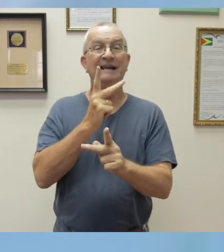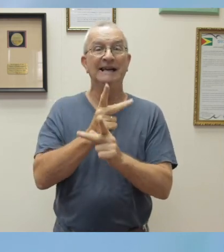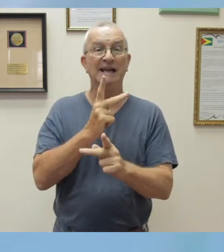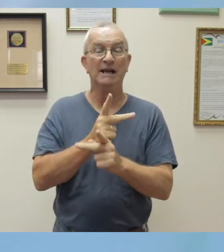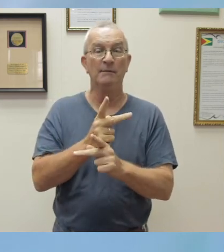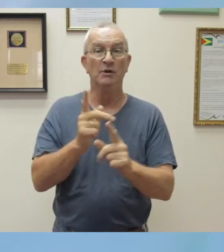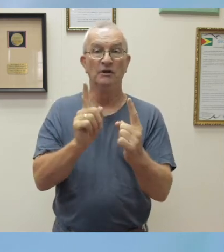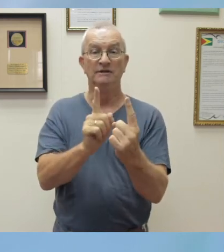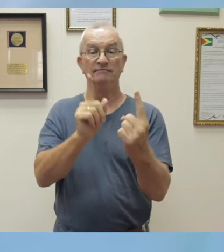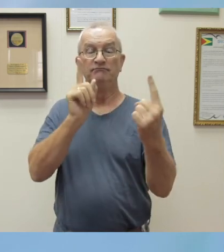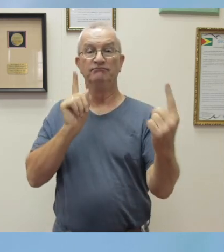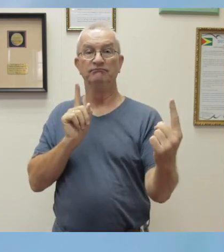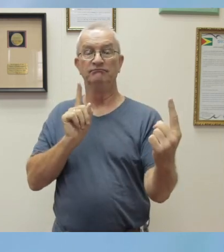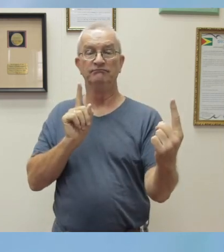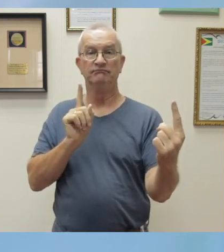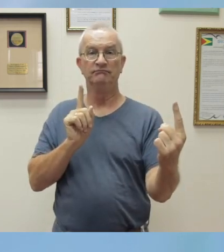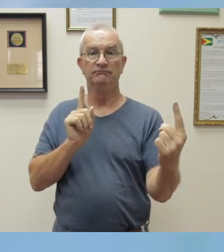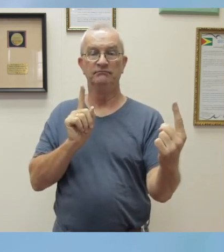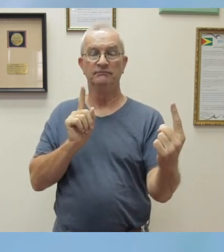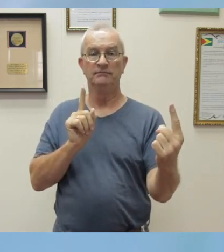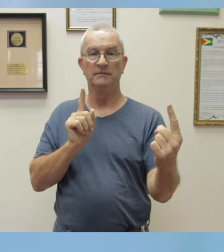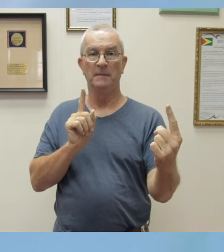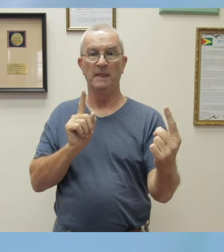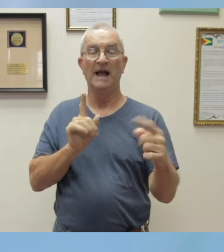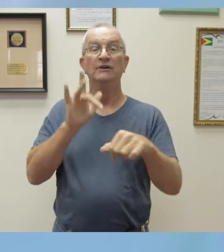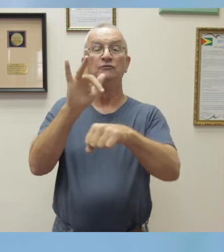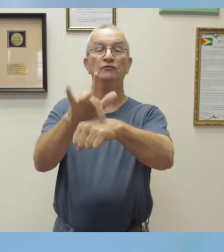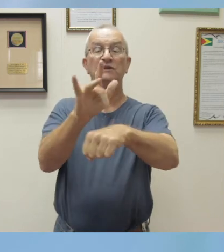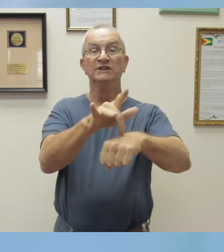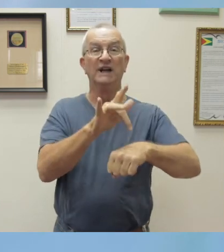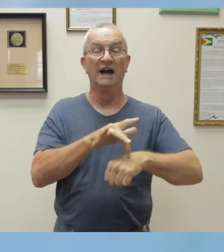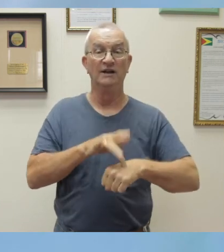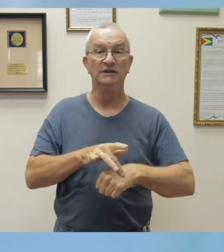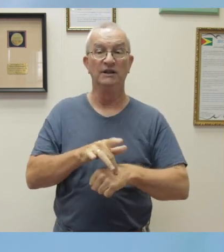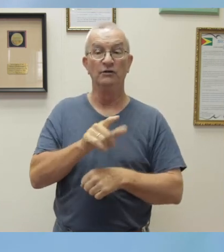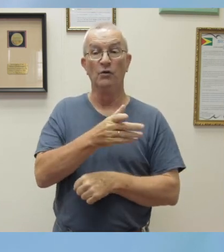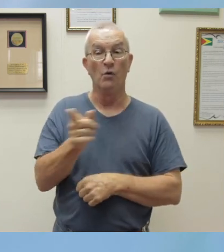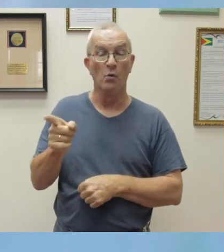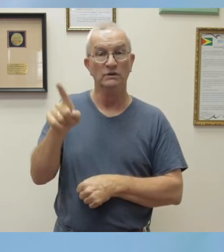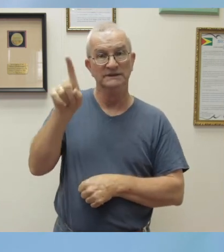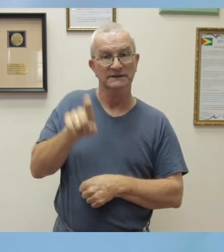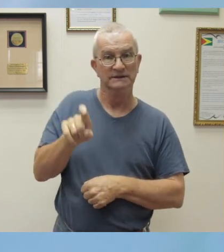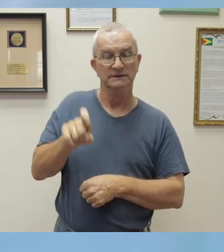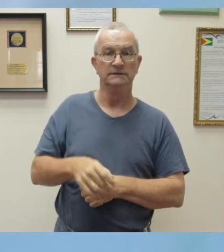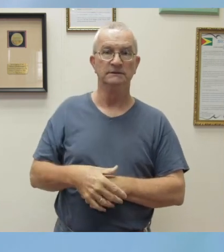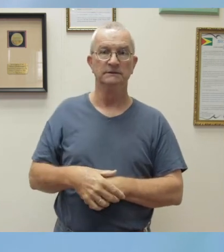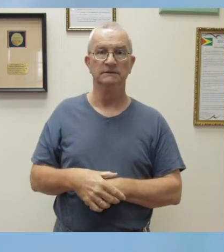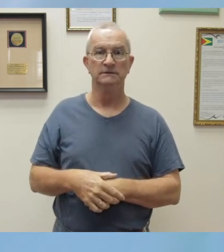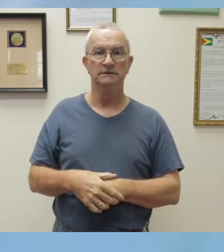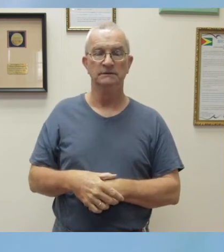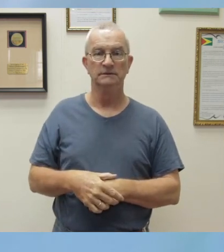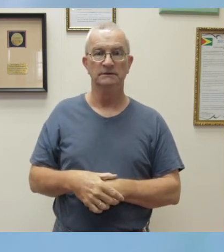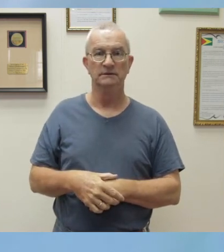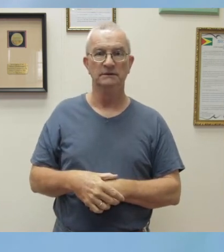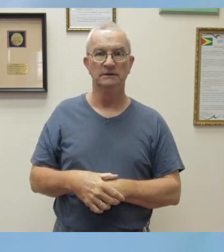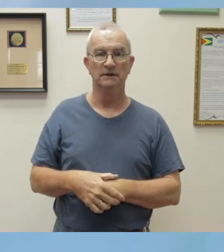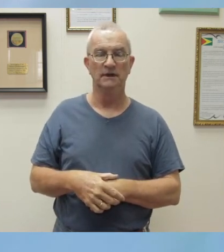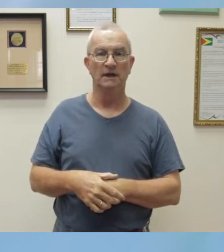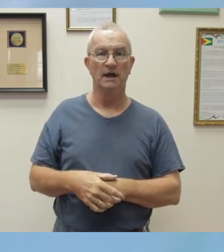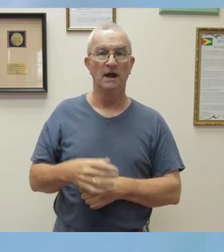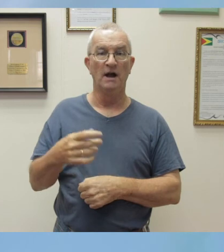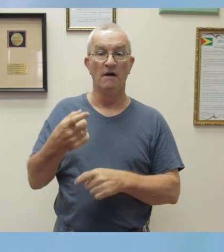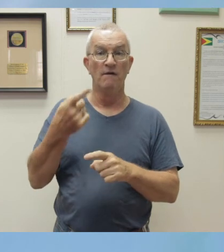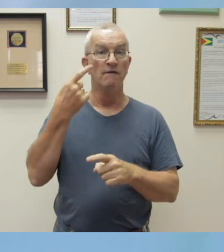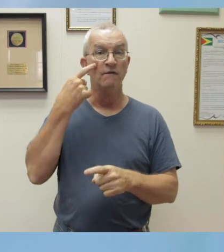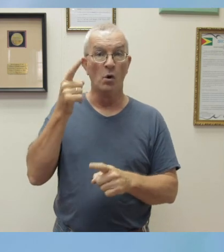as you reach out to those in need. On behalf of the Ministry of Public Health,